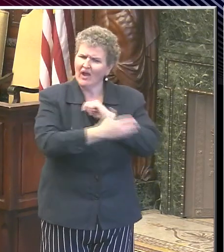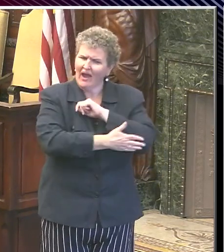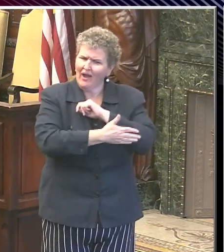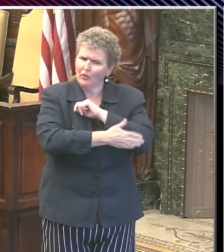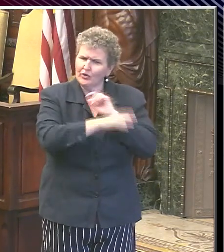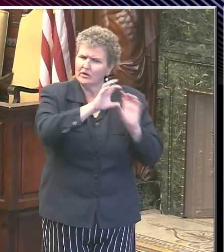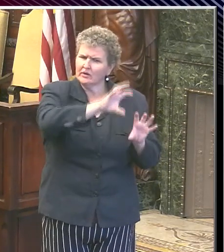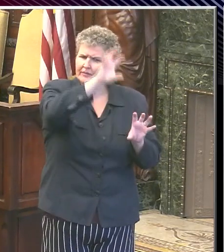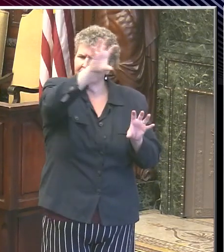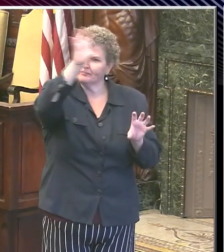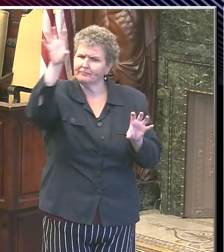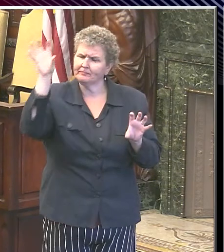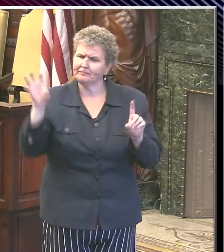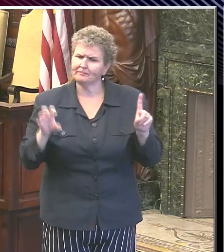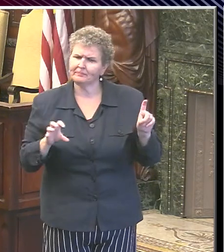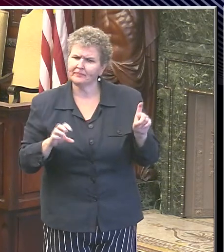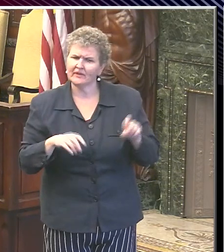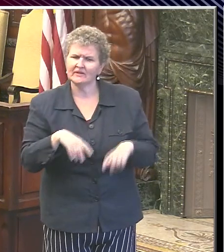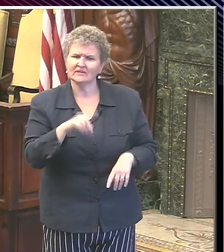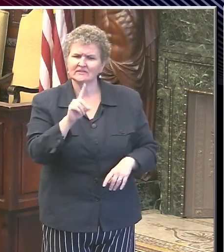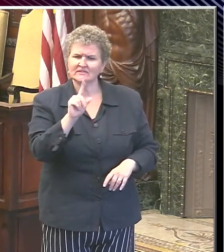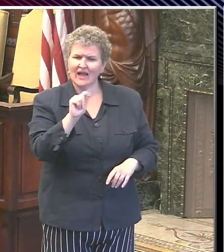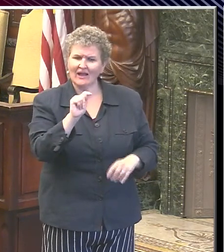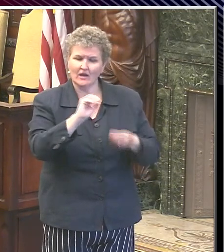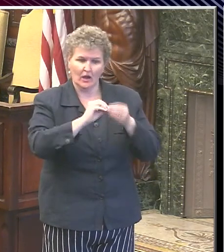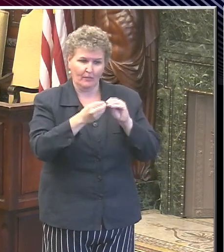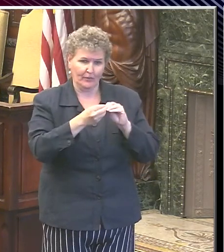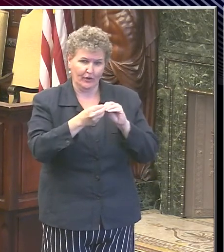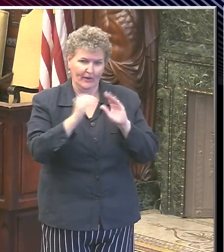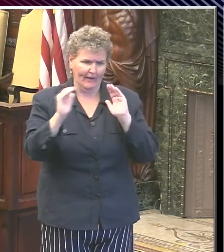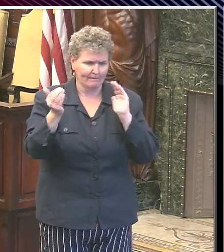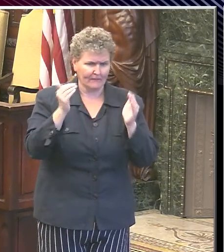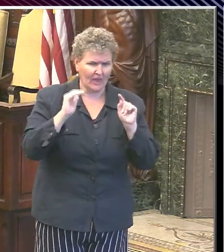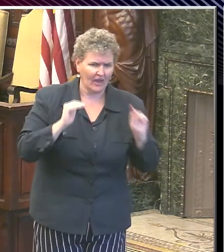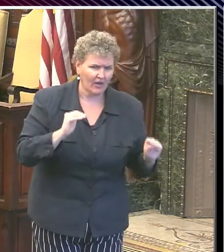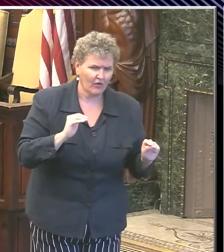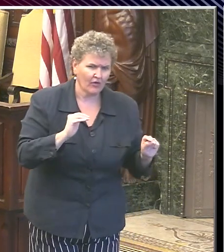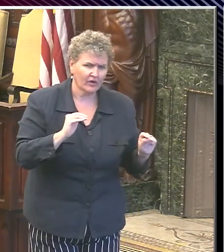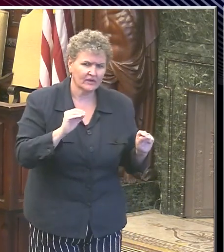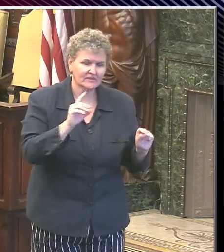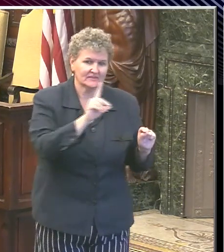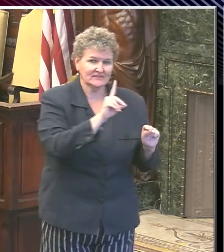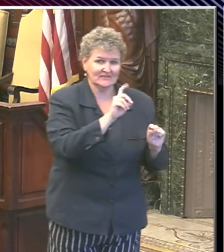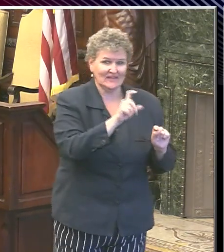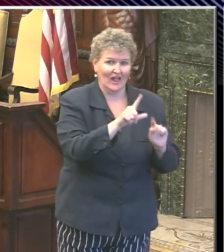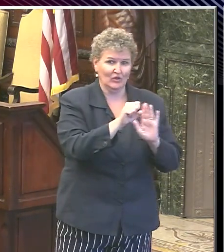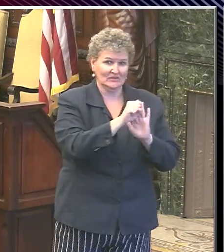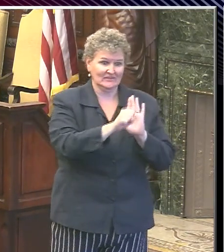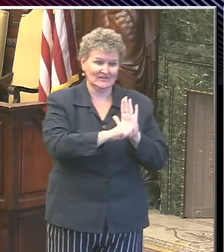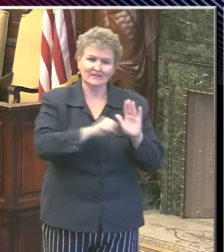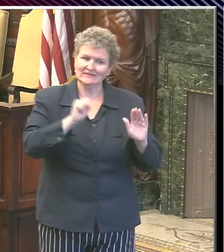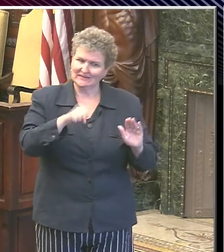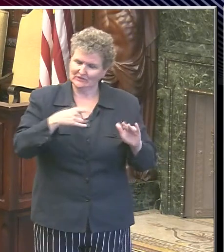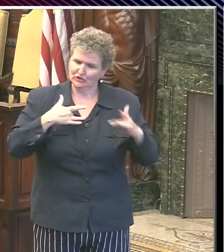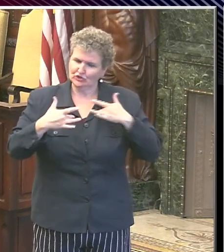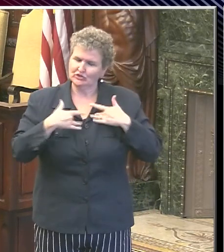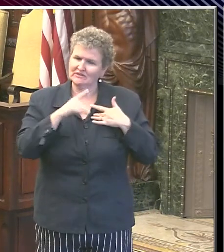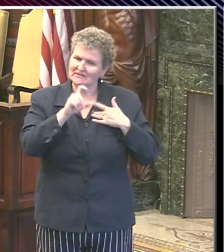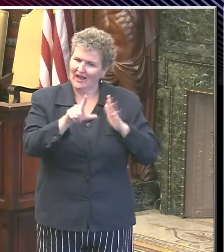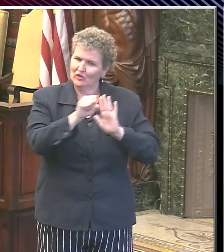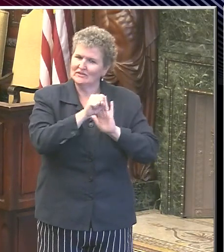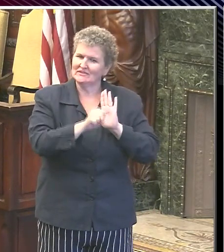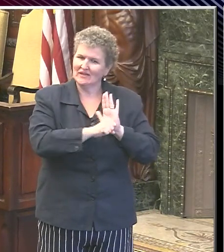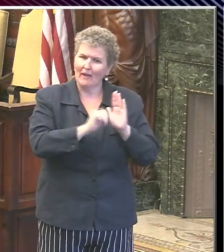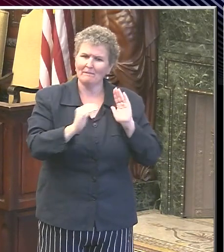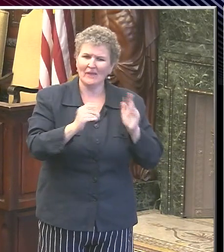some data past. Delaware is a concern when it's compared to its population.